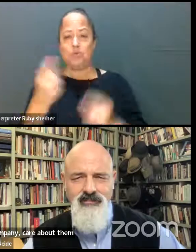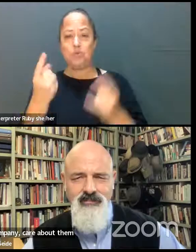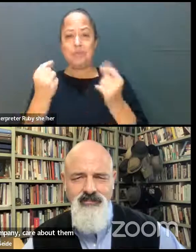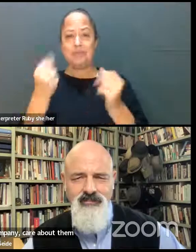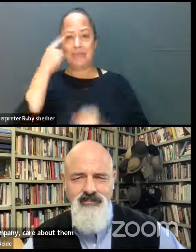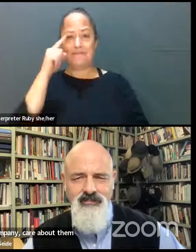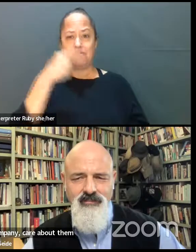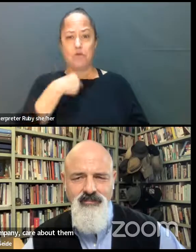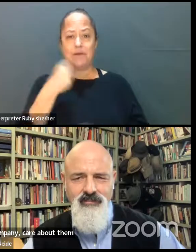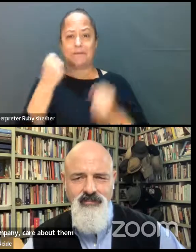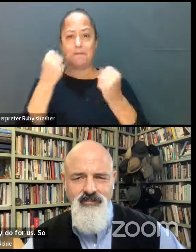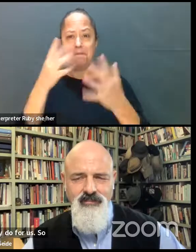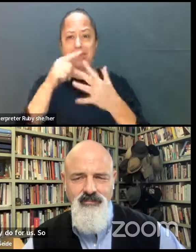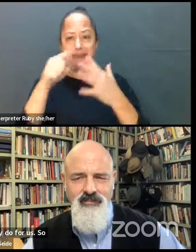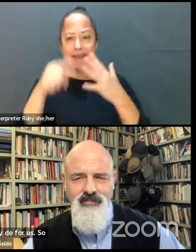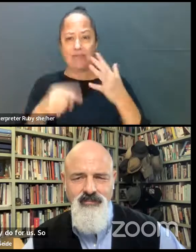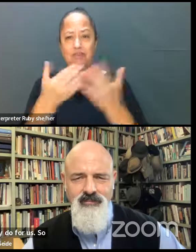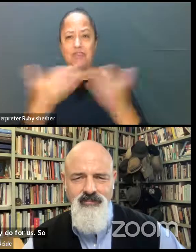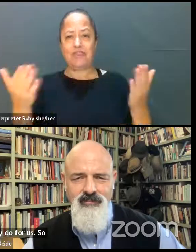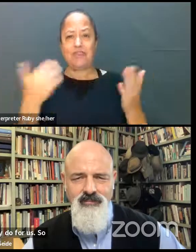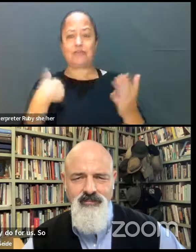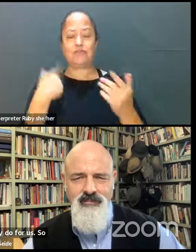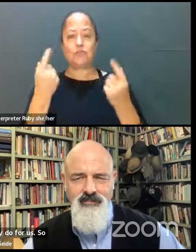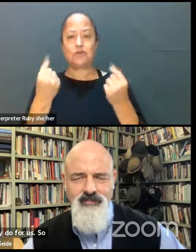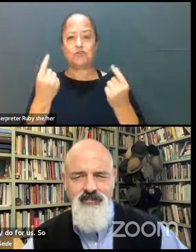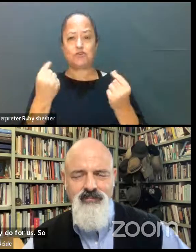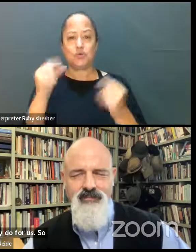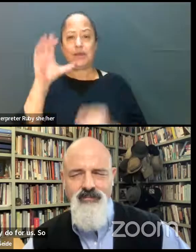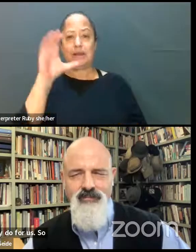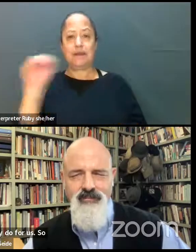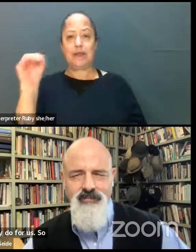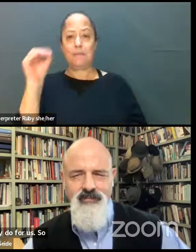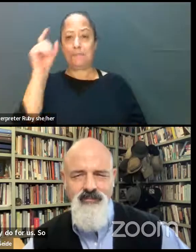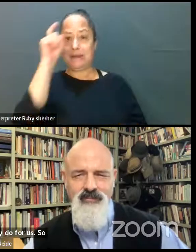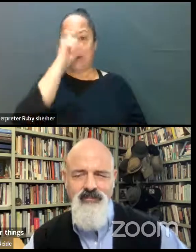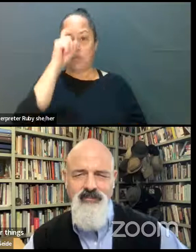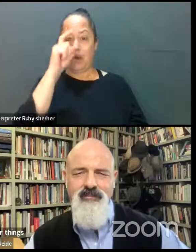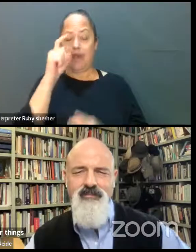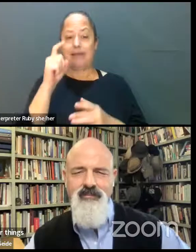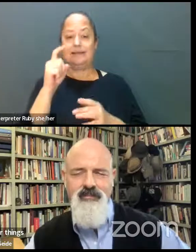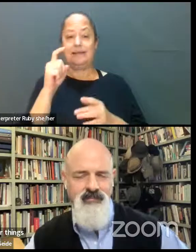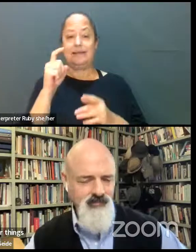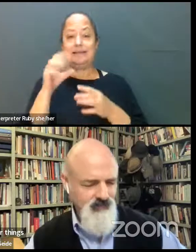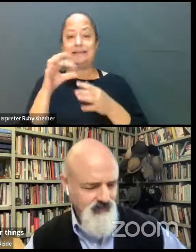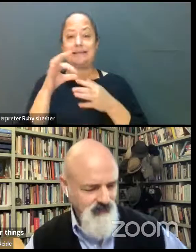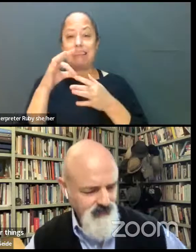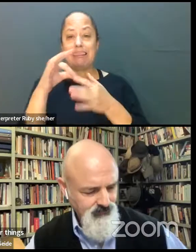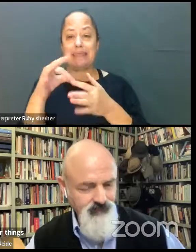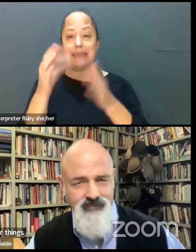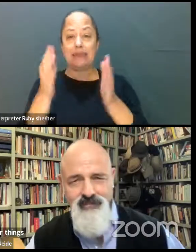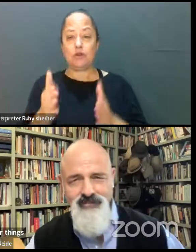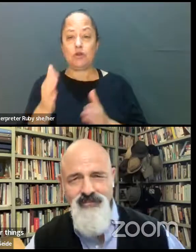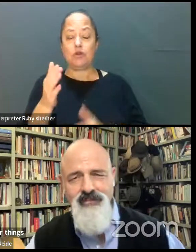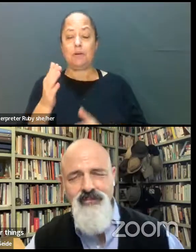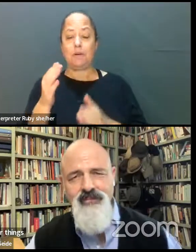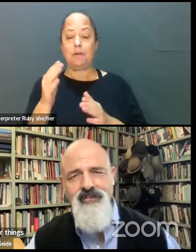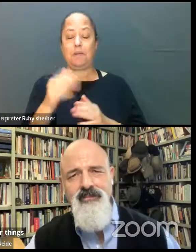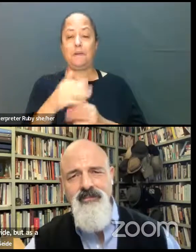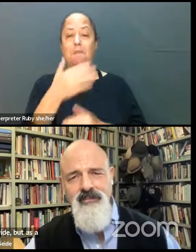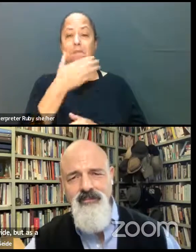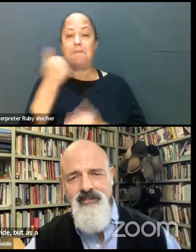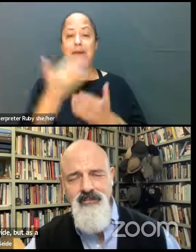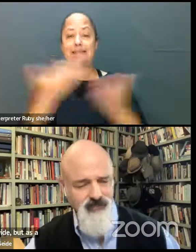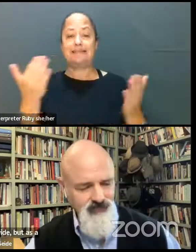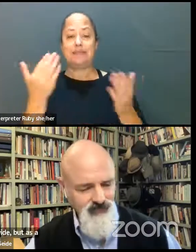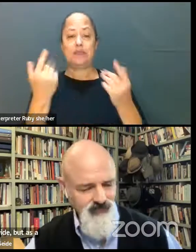many other things that we're doing company-wide, but as a leader, as a people leader, the best thing that you can do for your